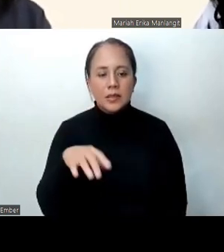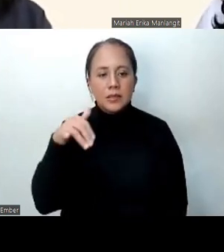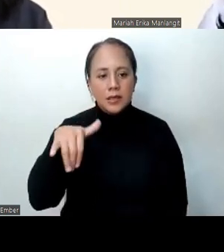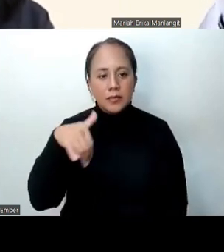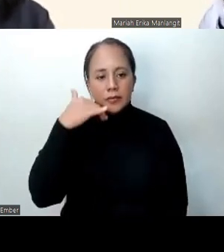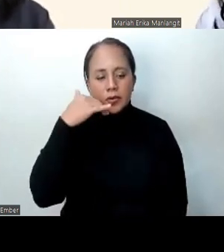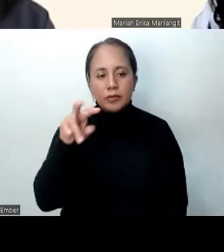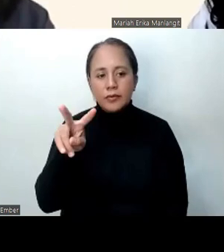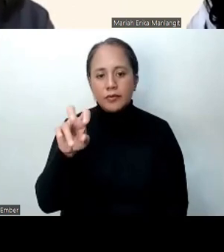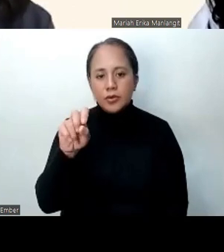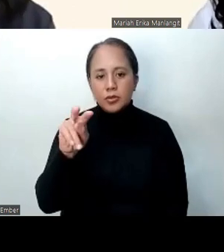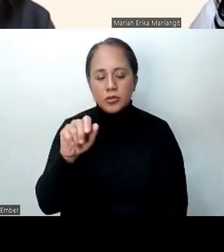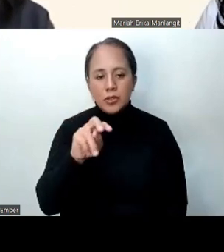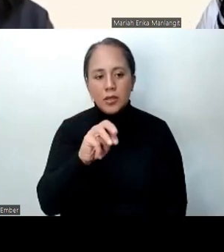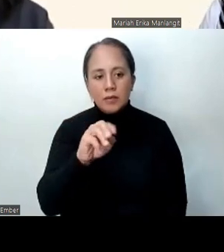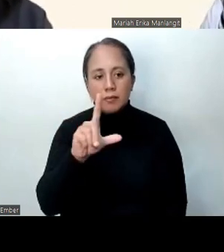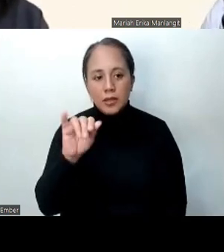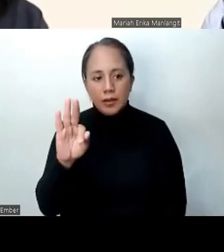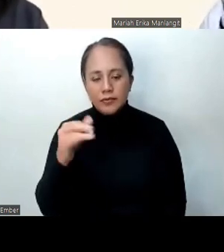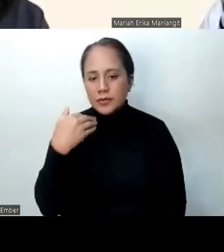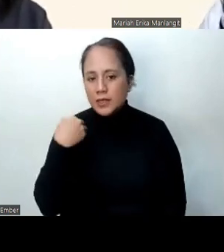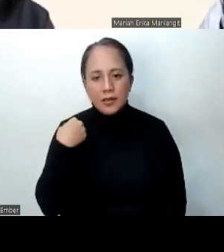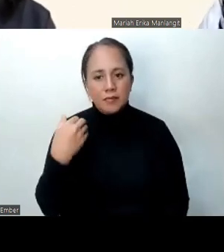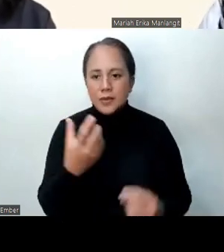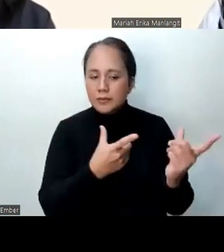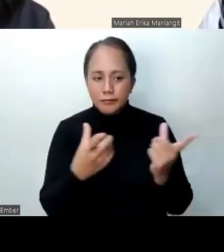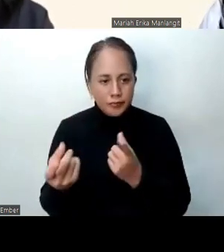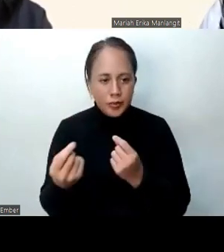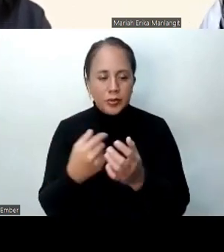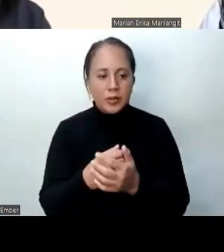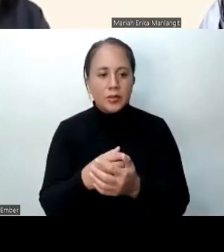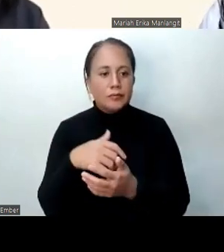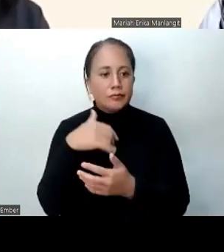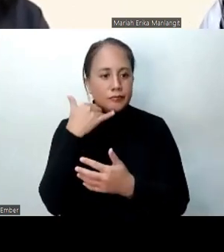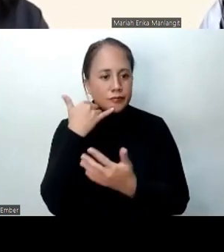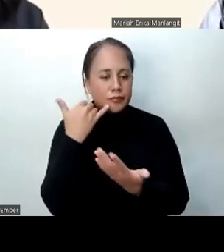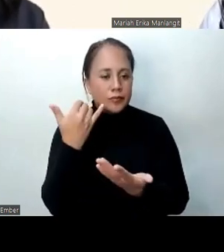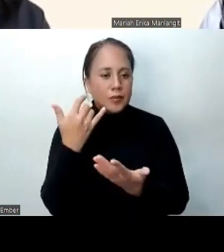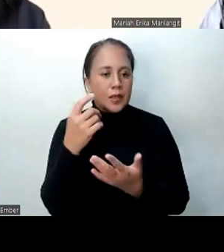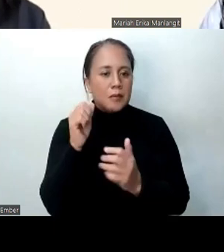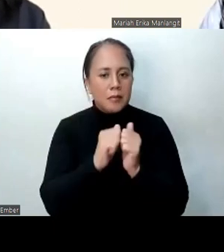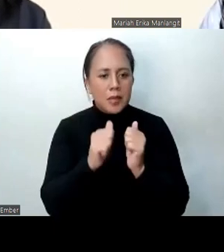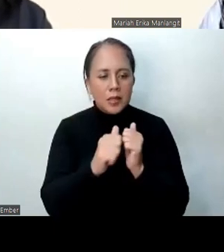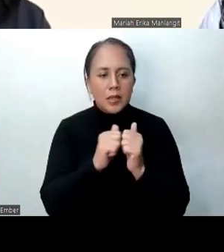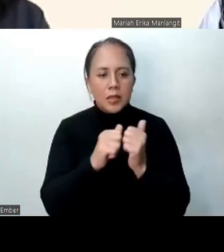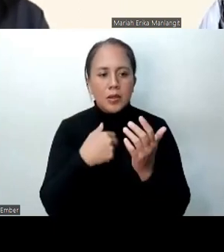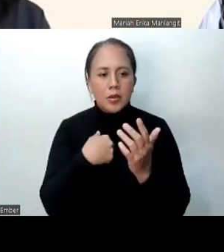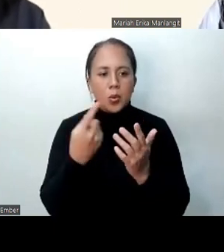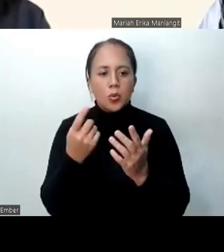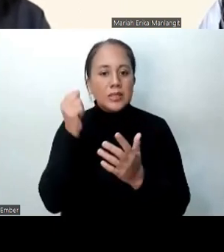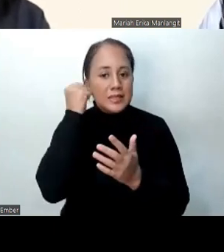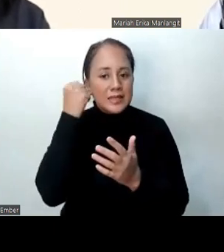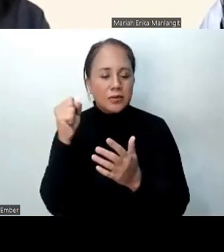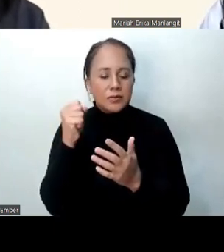of the MLAT has not been administered yet. So by telephony, we mean a purely audio,